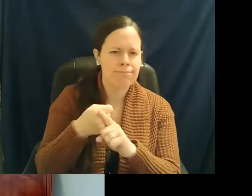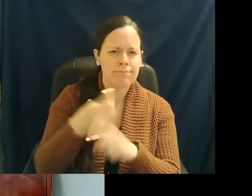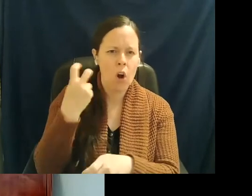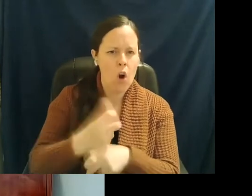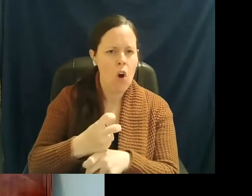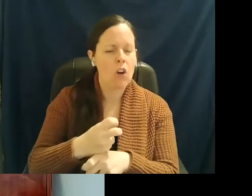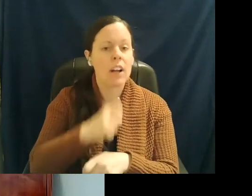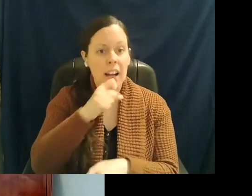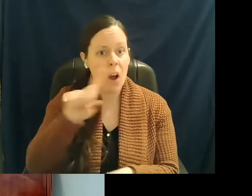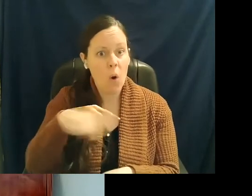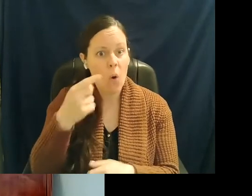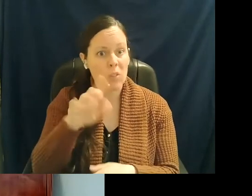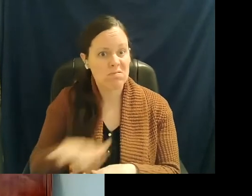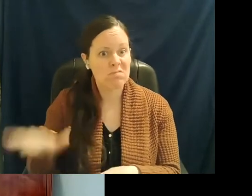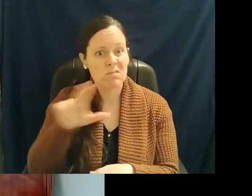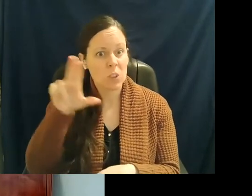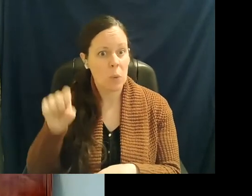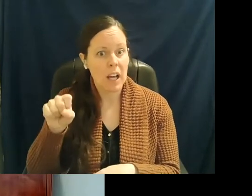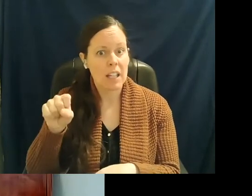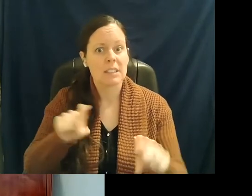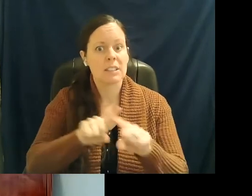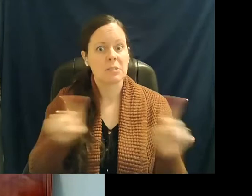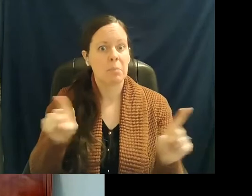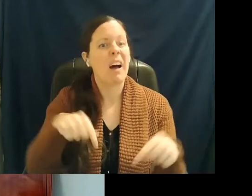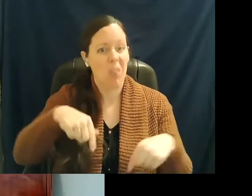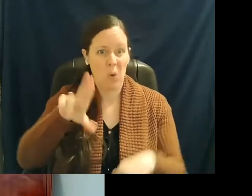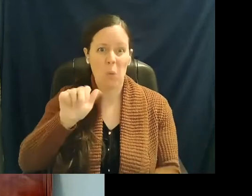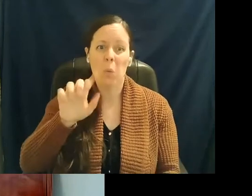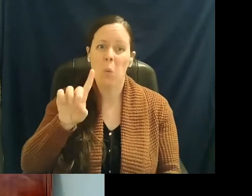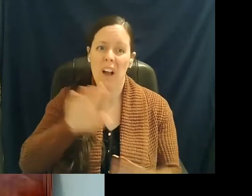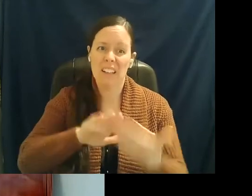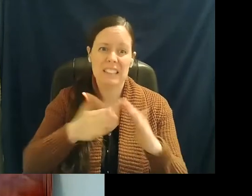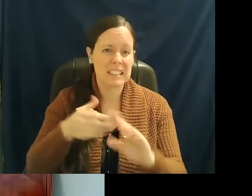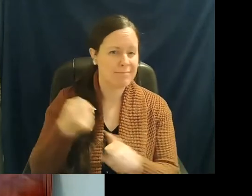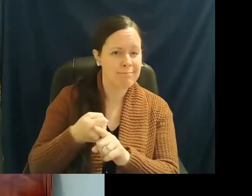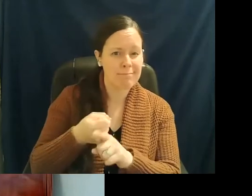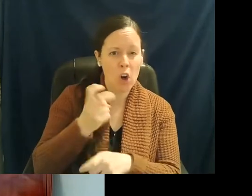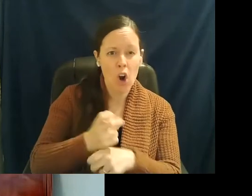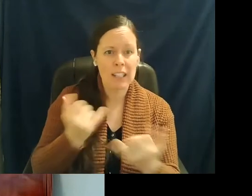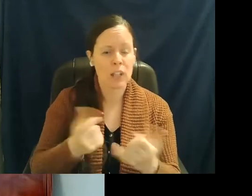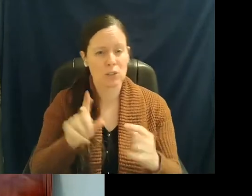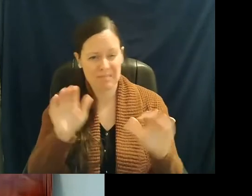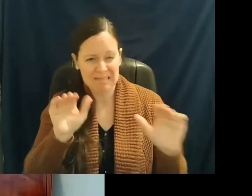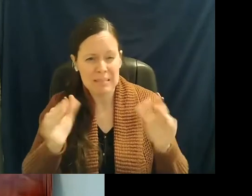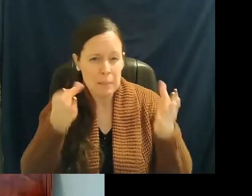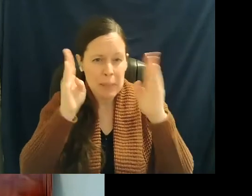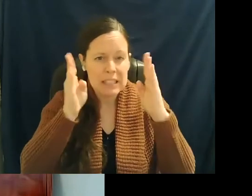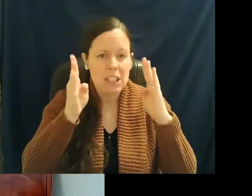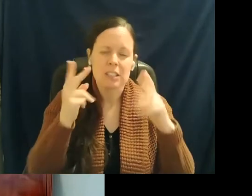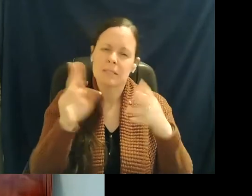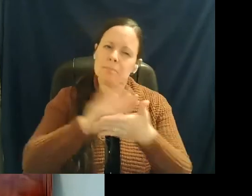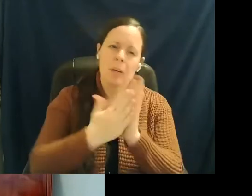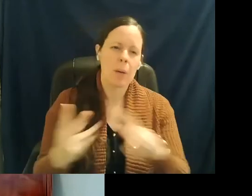only in our nation, but we're getting hit hard in the Quad Cities right now. So everybody needs to pay attention. This is getting worse.